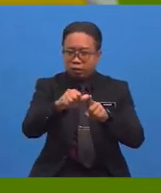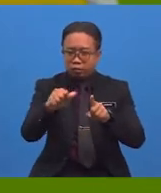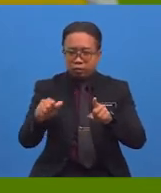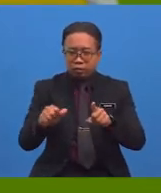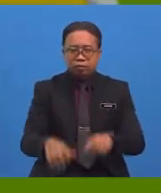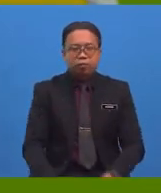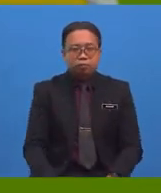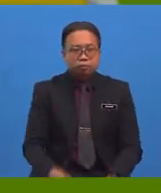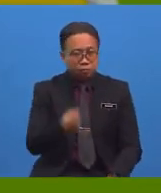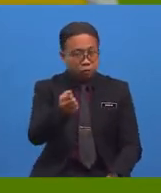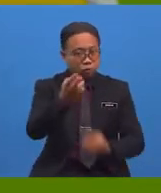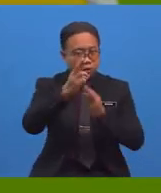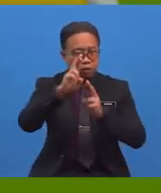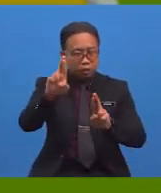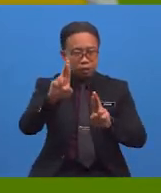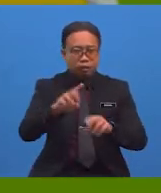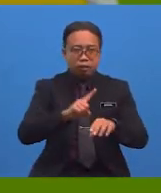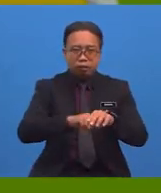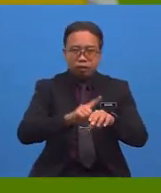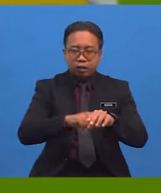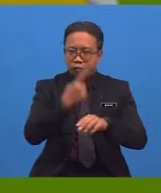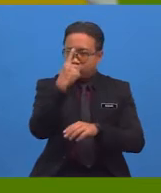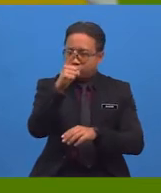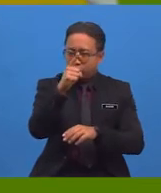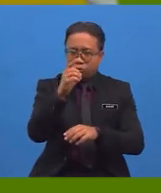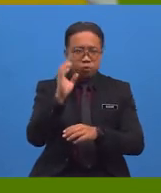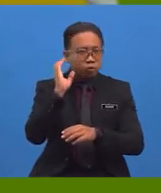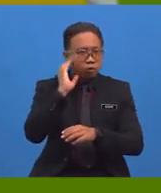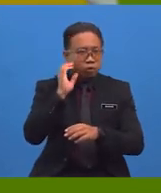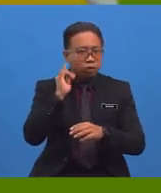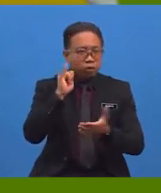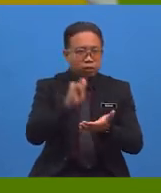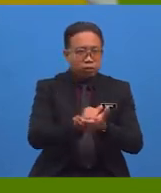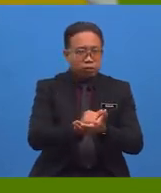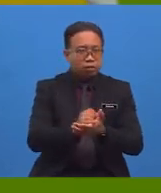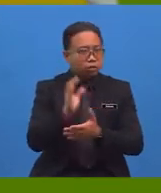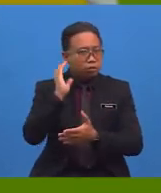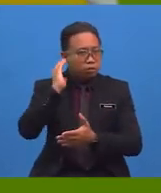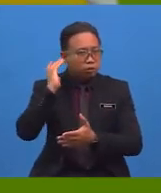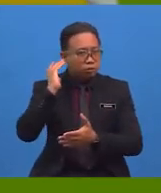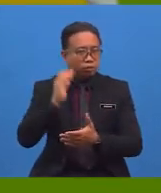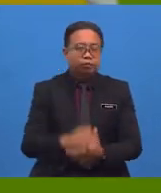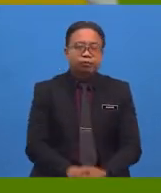Are you ready? Are have time till you hear this sound.